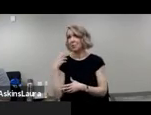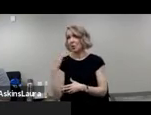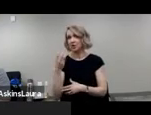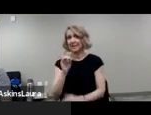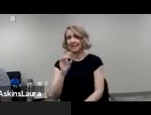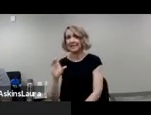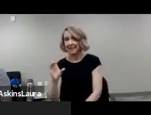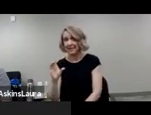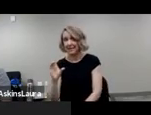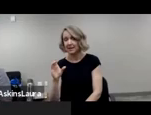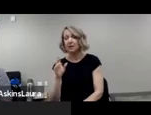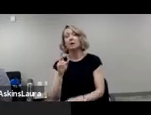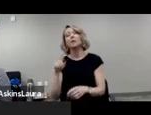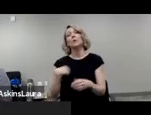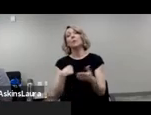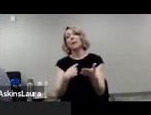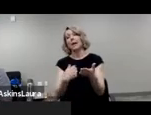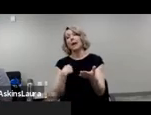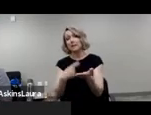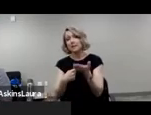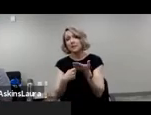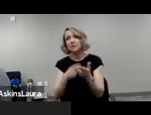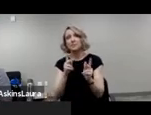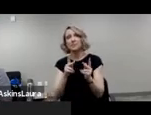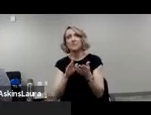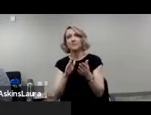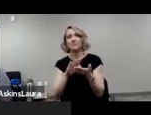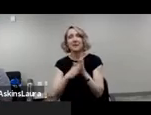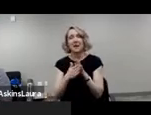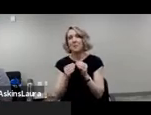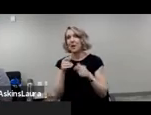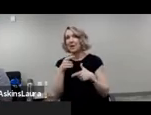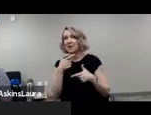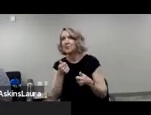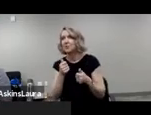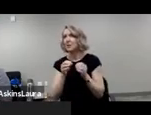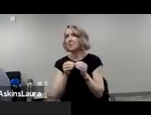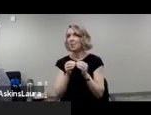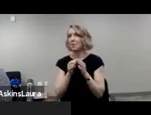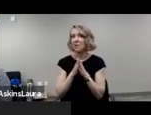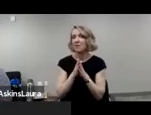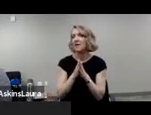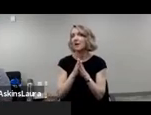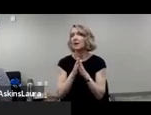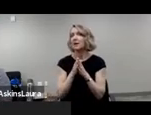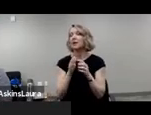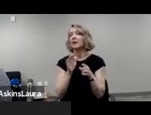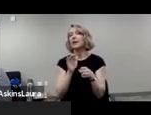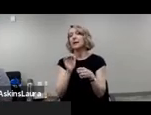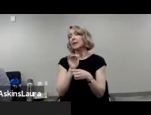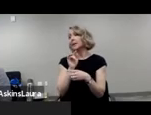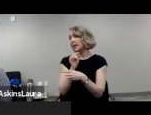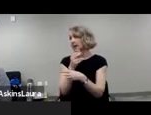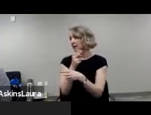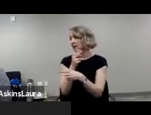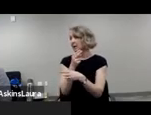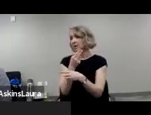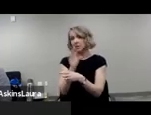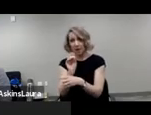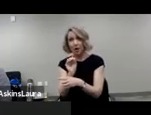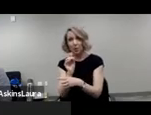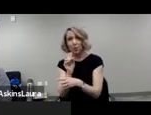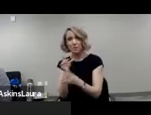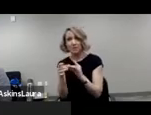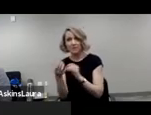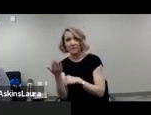more engaged and interested once they heard, as I think Sillingh pointed out earlier, that the census determines how more